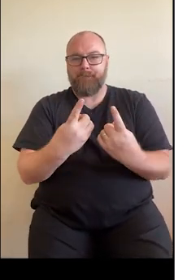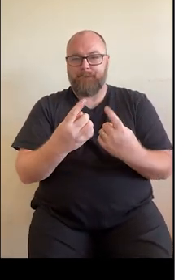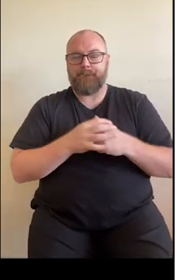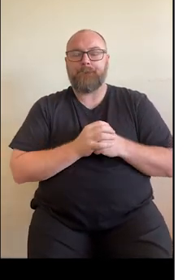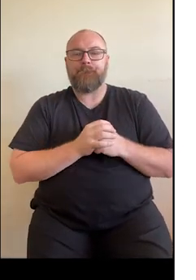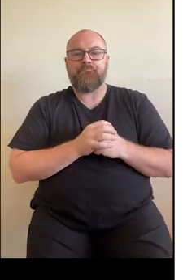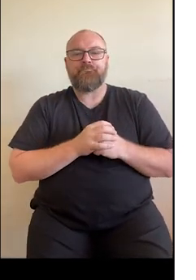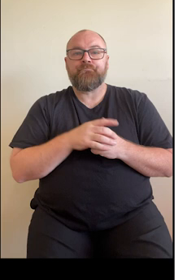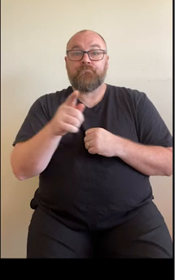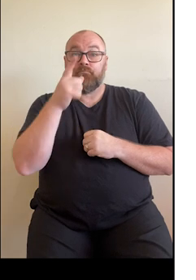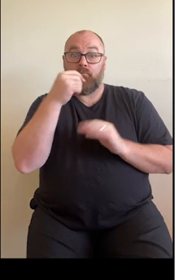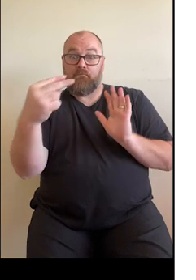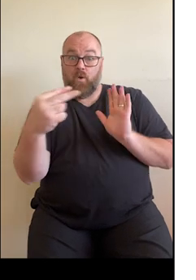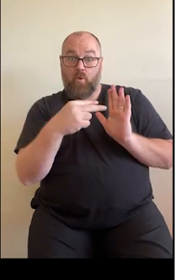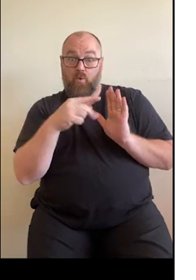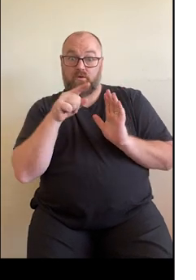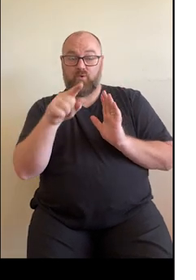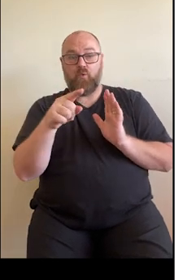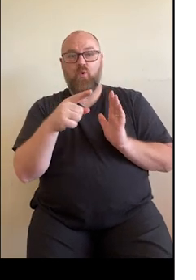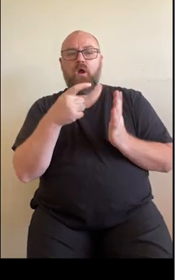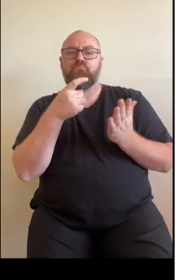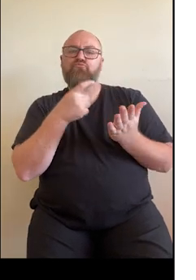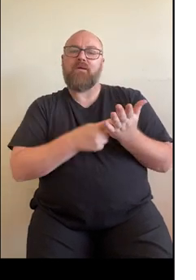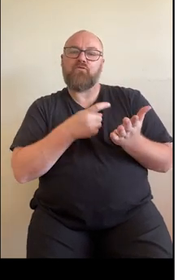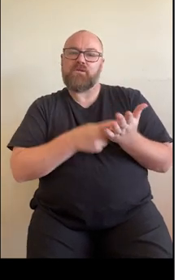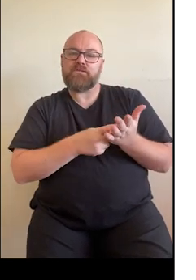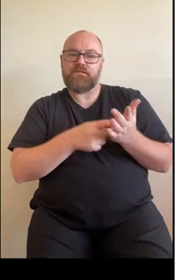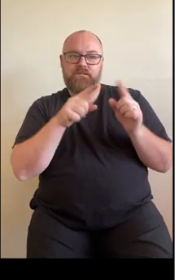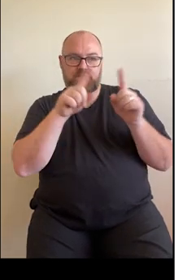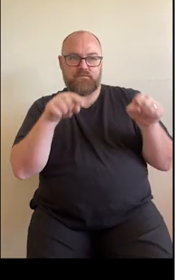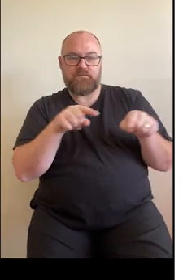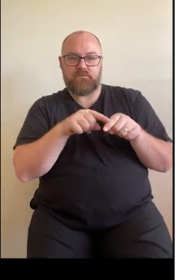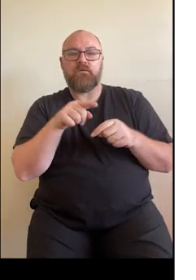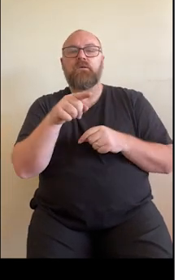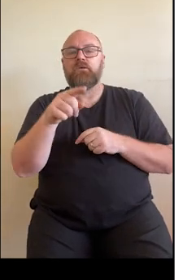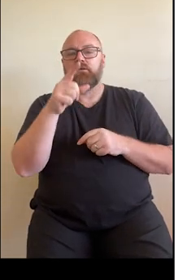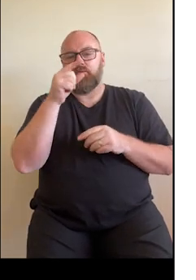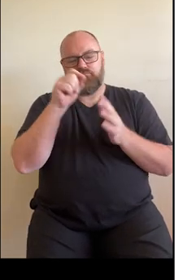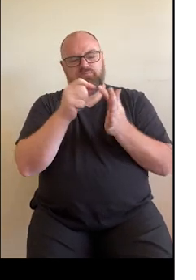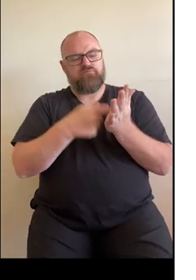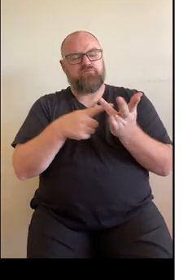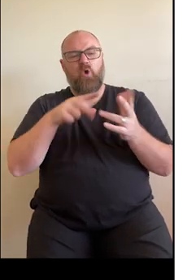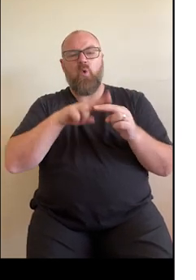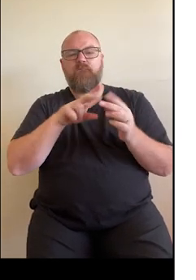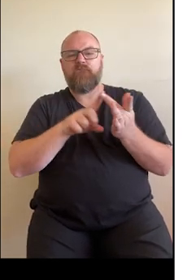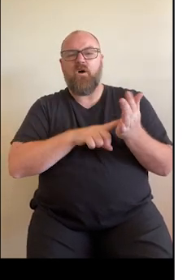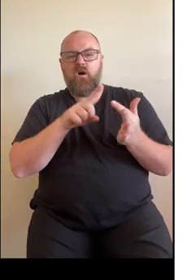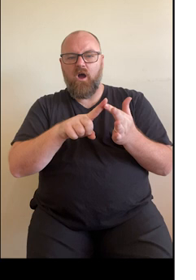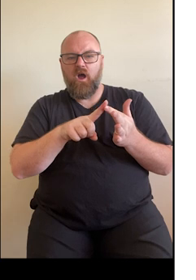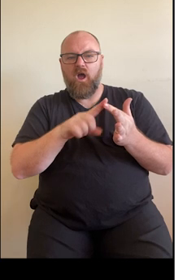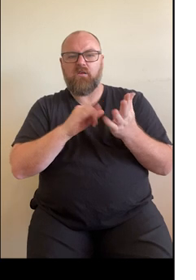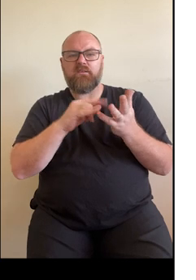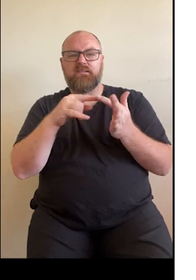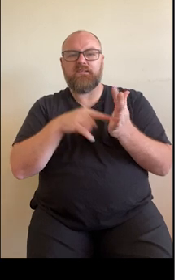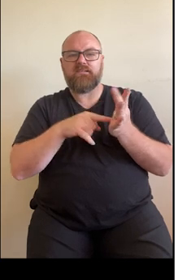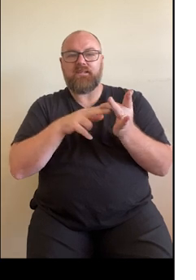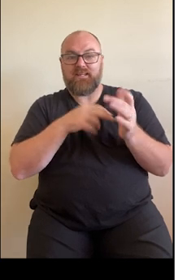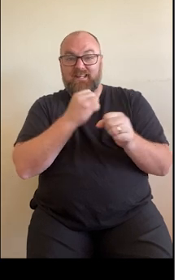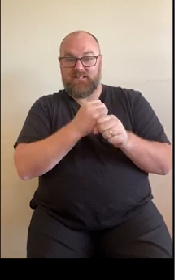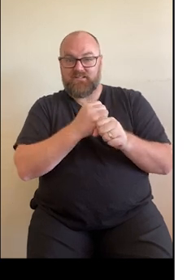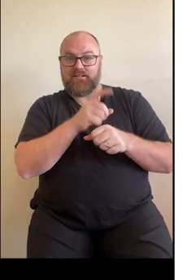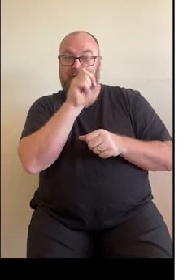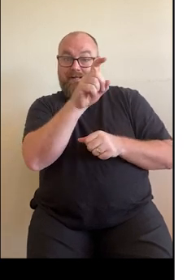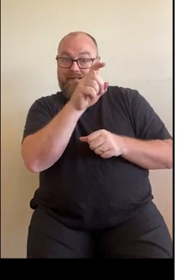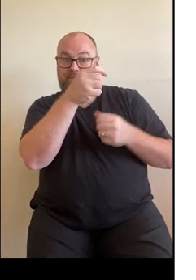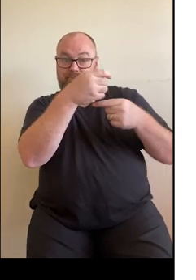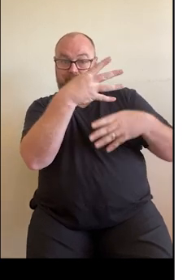If you have a look in your records profile settings tab, you'll be